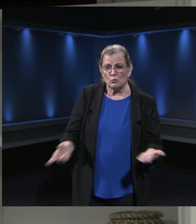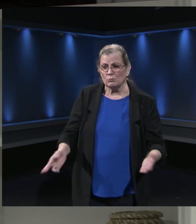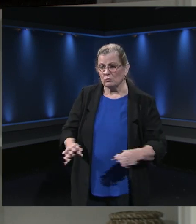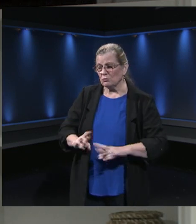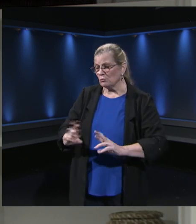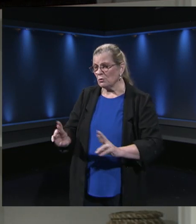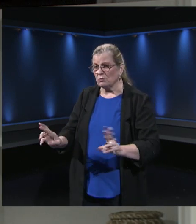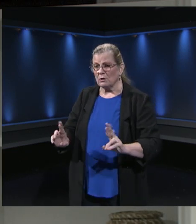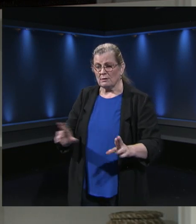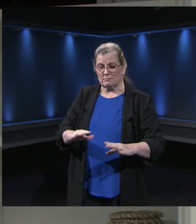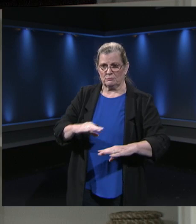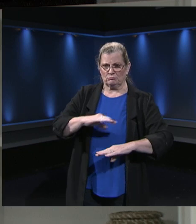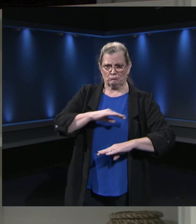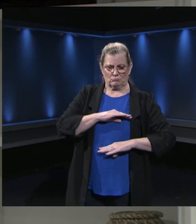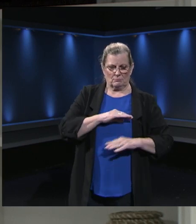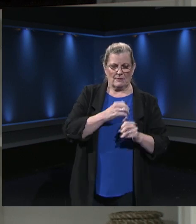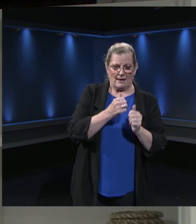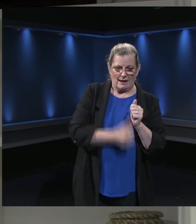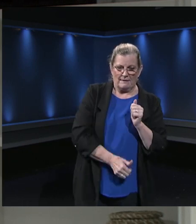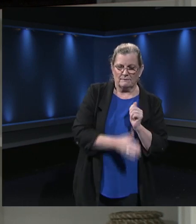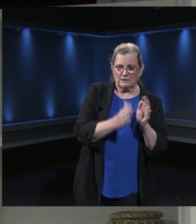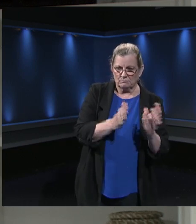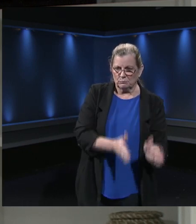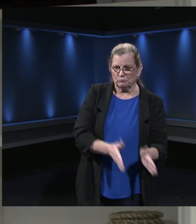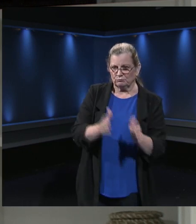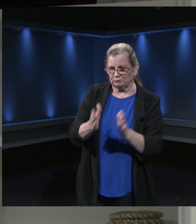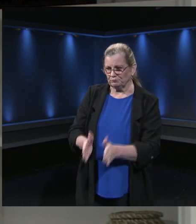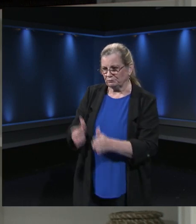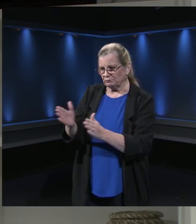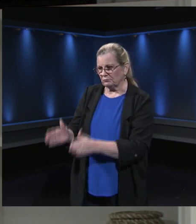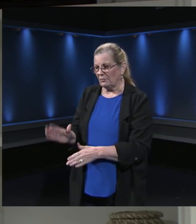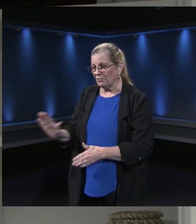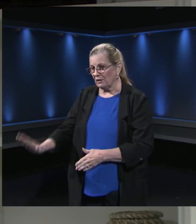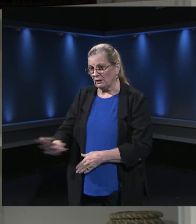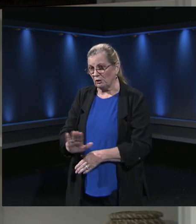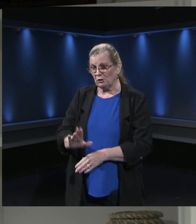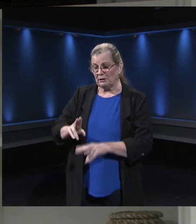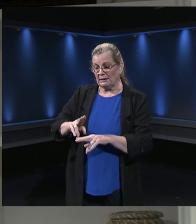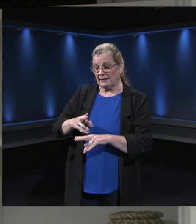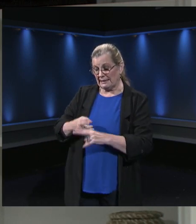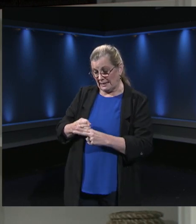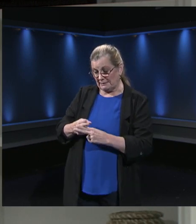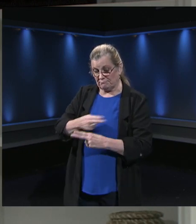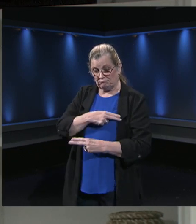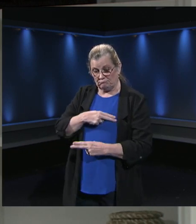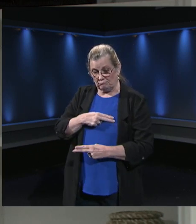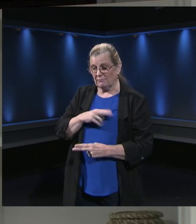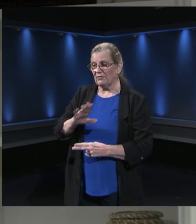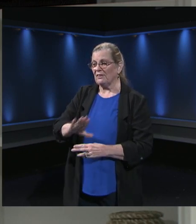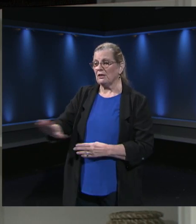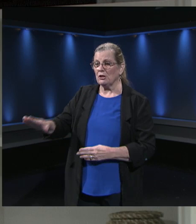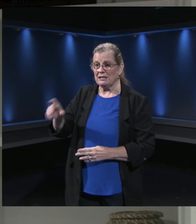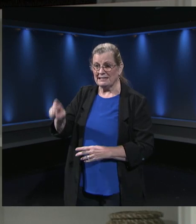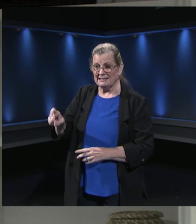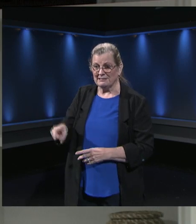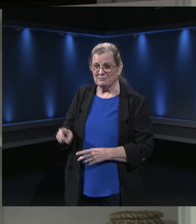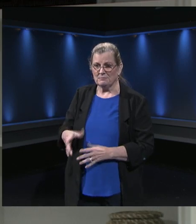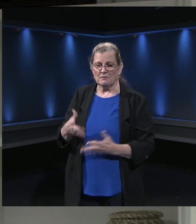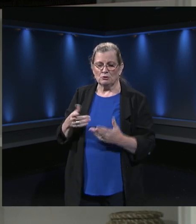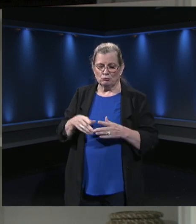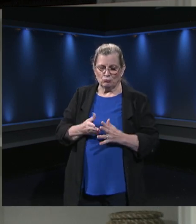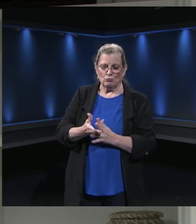child by name and by need. And we will continue that commitment throughout the school year and in the years ahead.